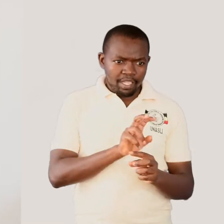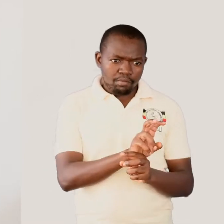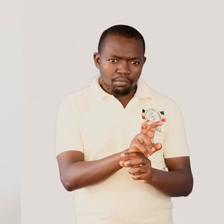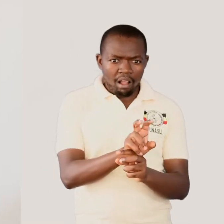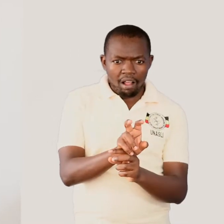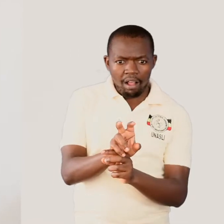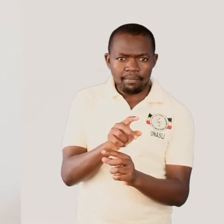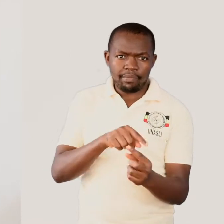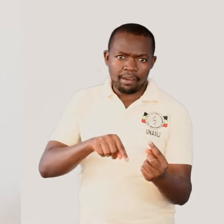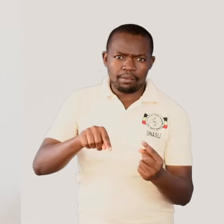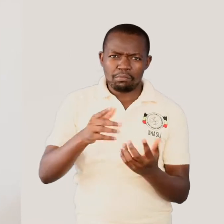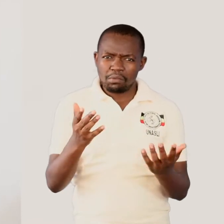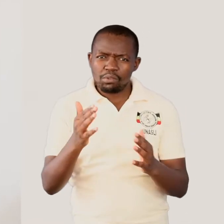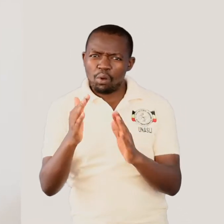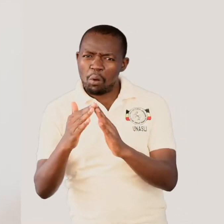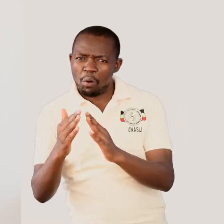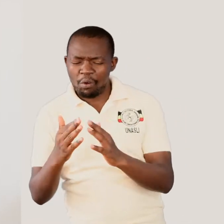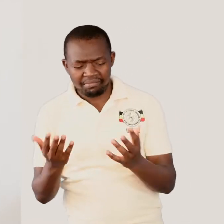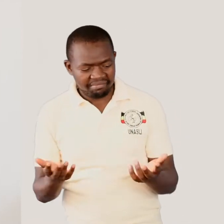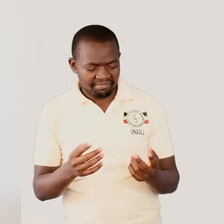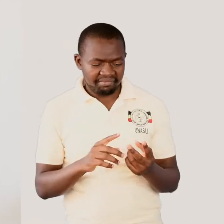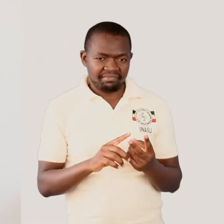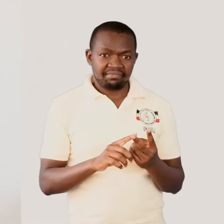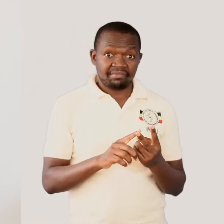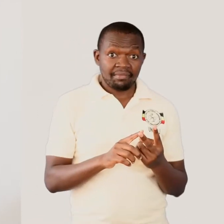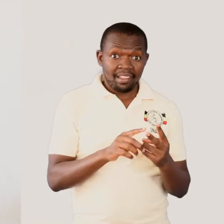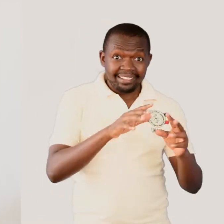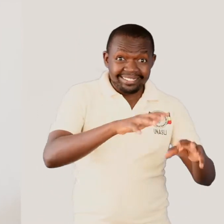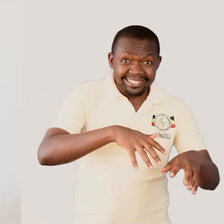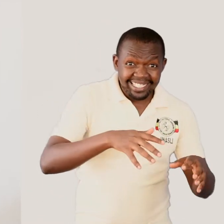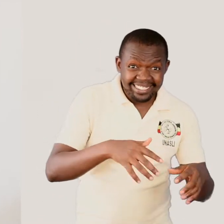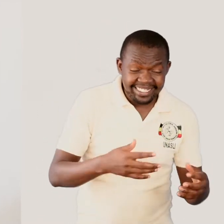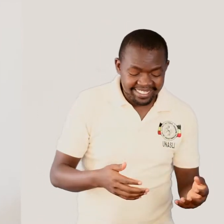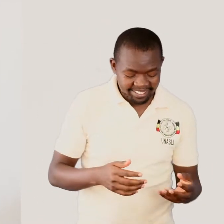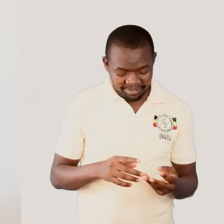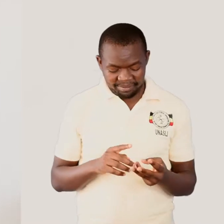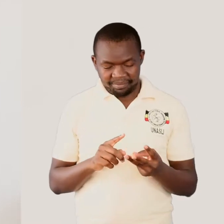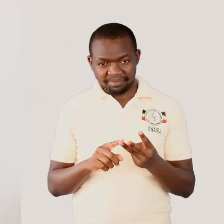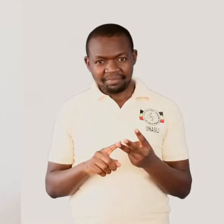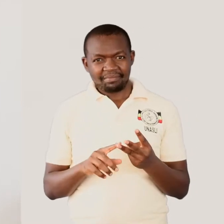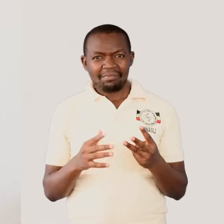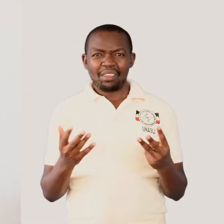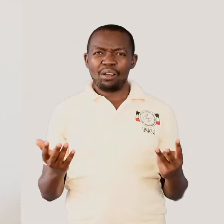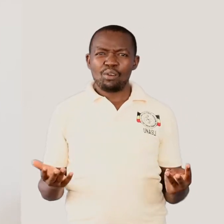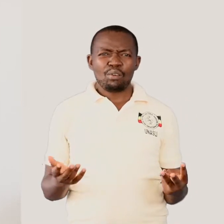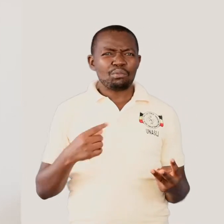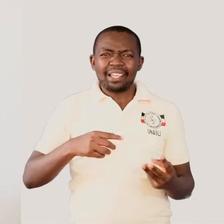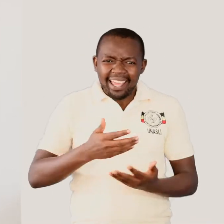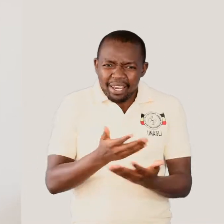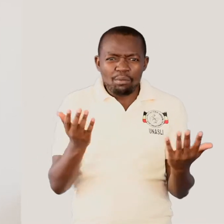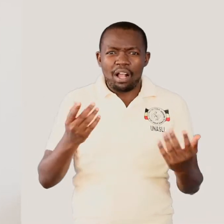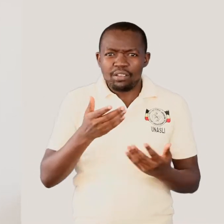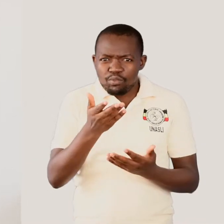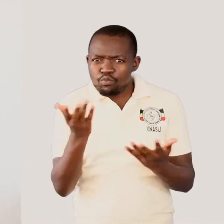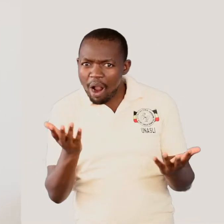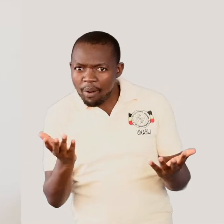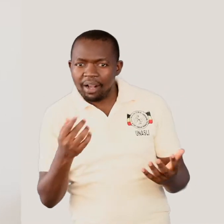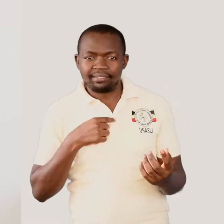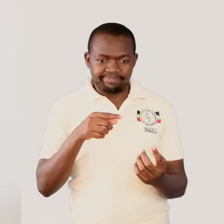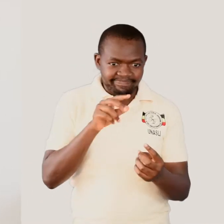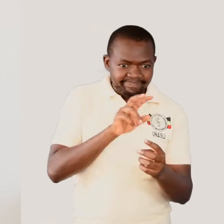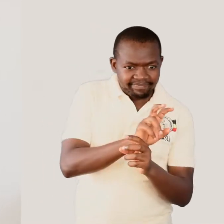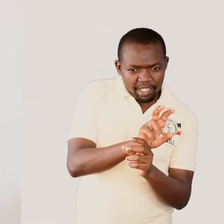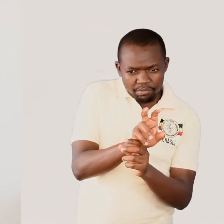Whether we are at home. Whether we are in the garden. Whether we are wherever we are. Let us look around ourselves